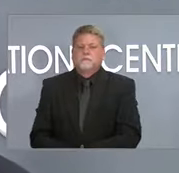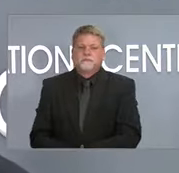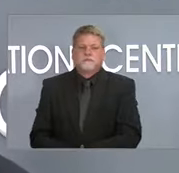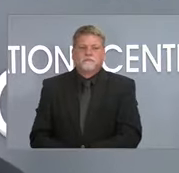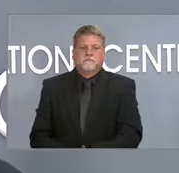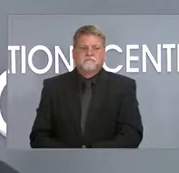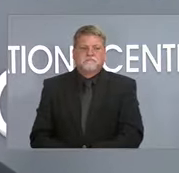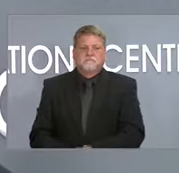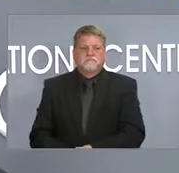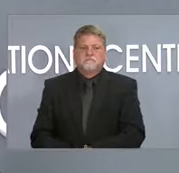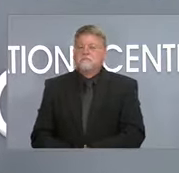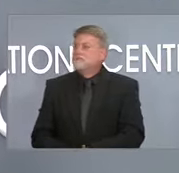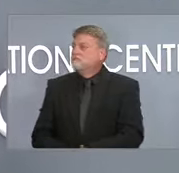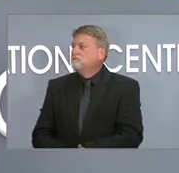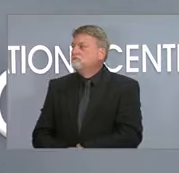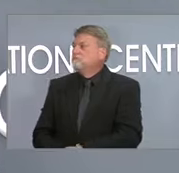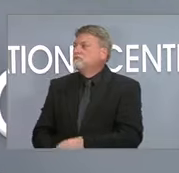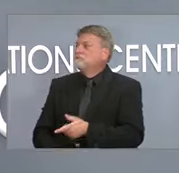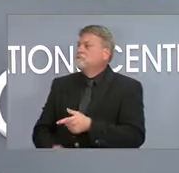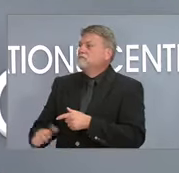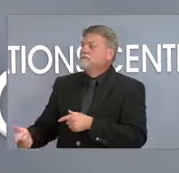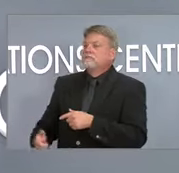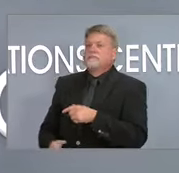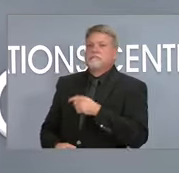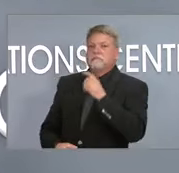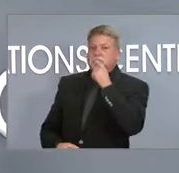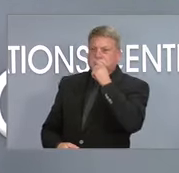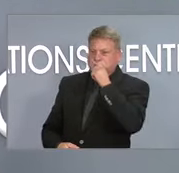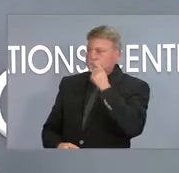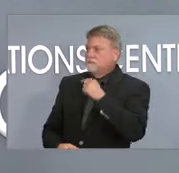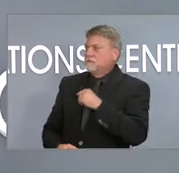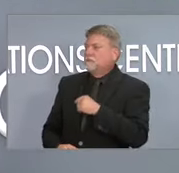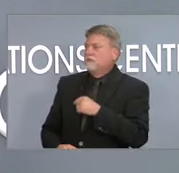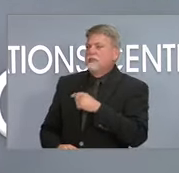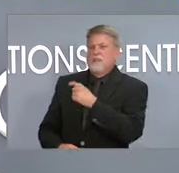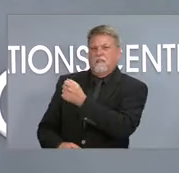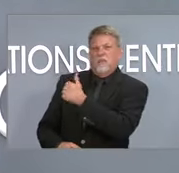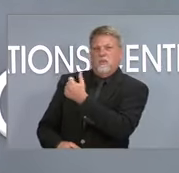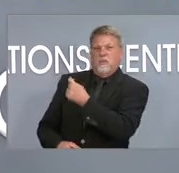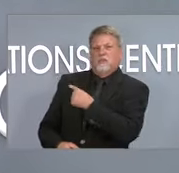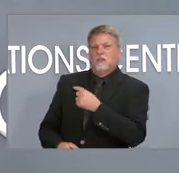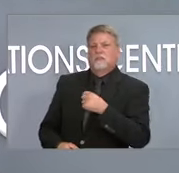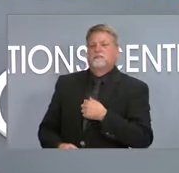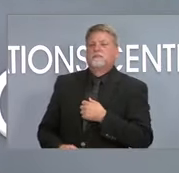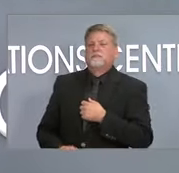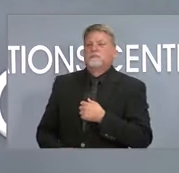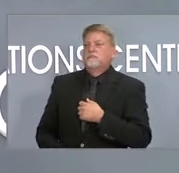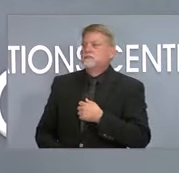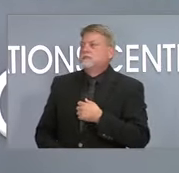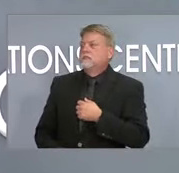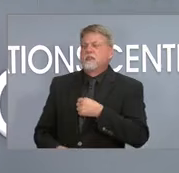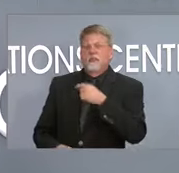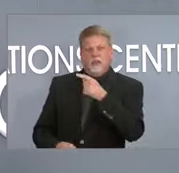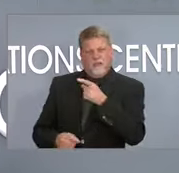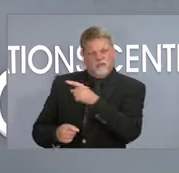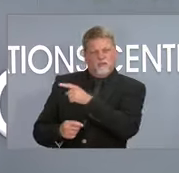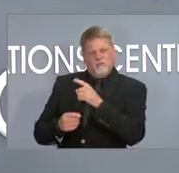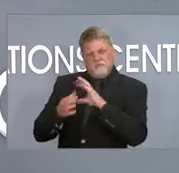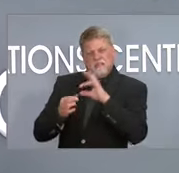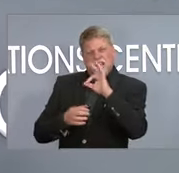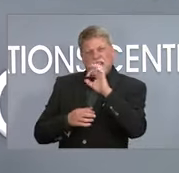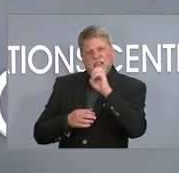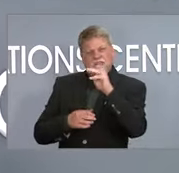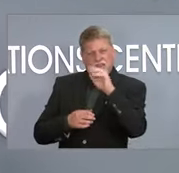Hi, Governor Michael Hyland from CBS 17. I want to clarify about the request dealing with the ambulances from FEMA to help with the